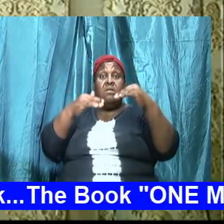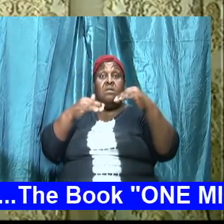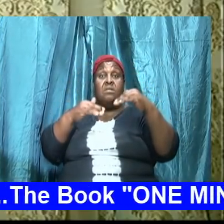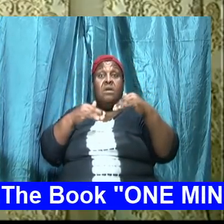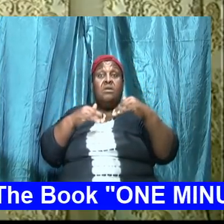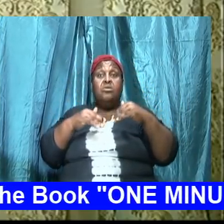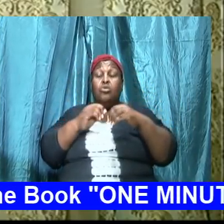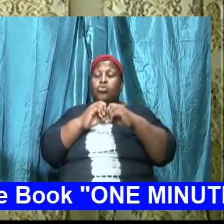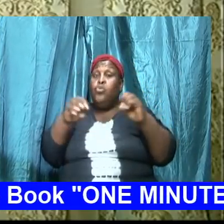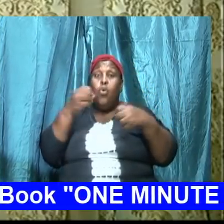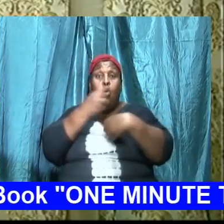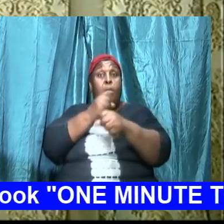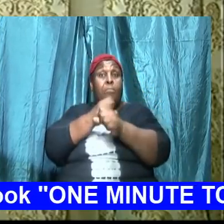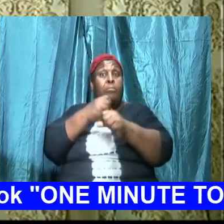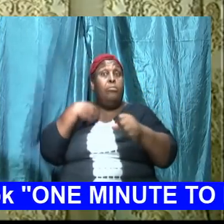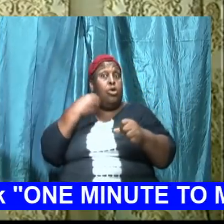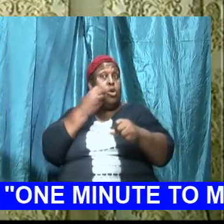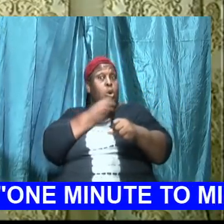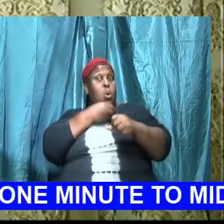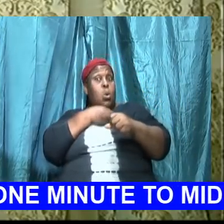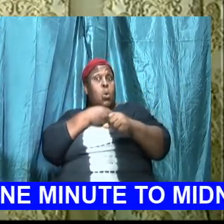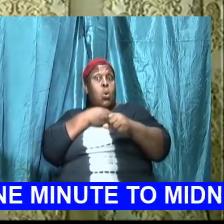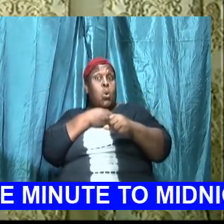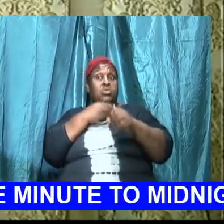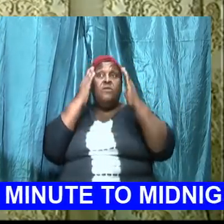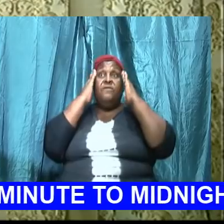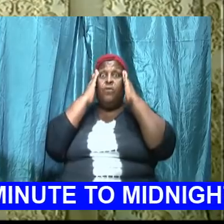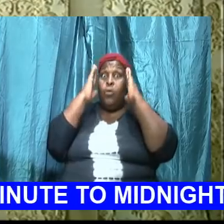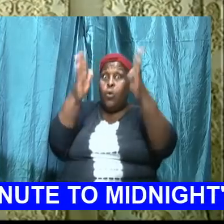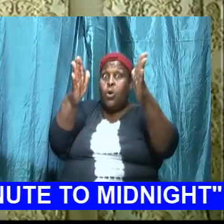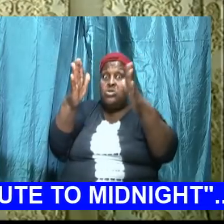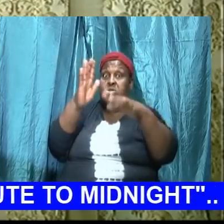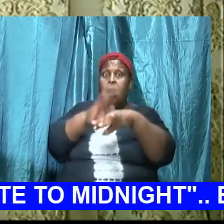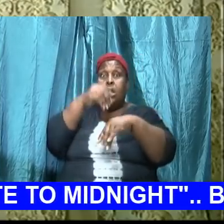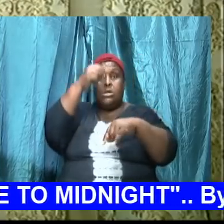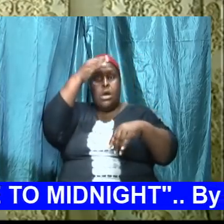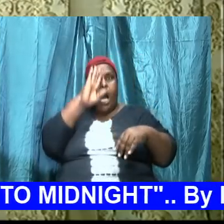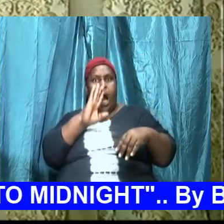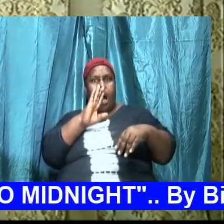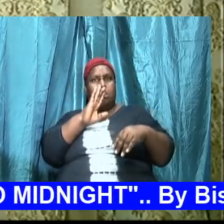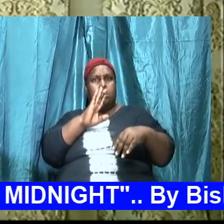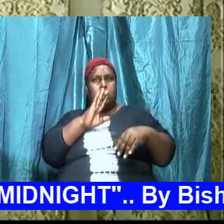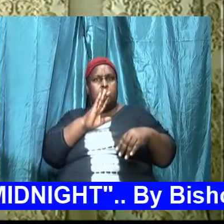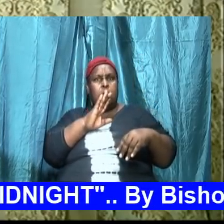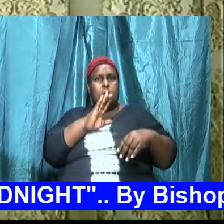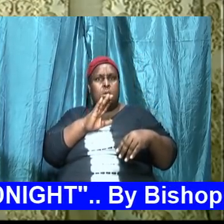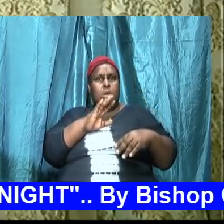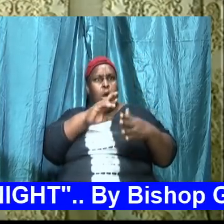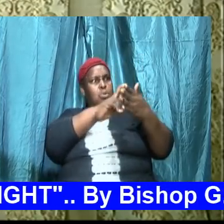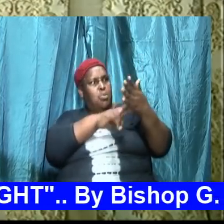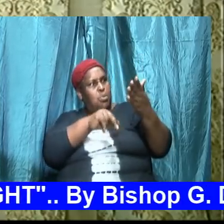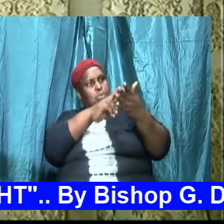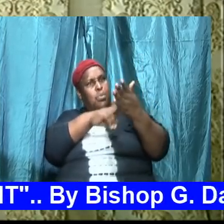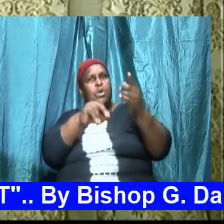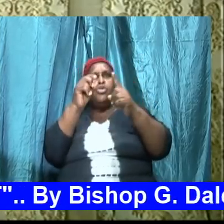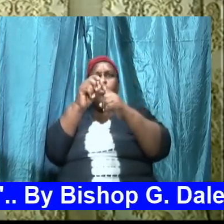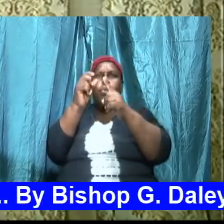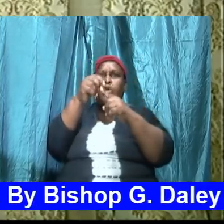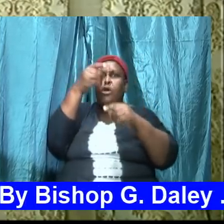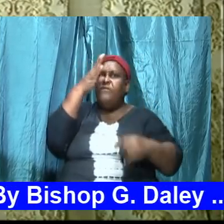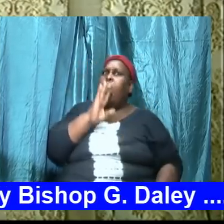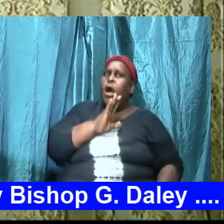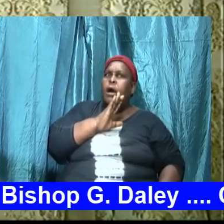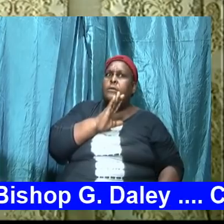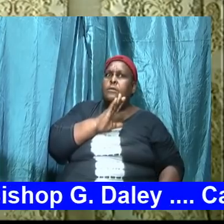that would advance us in God which is the word of God to the extent that we cannot take up our Bible there